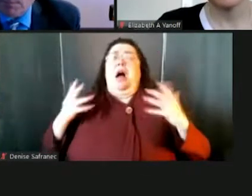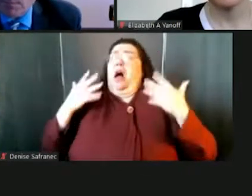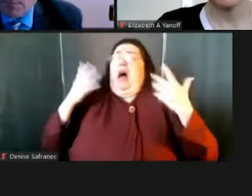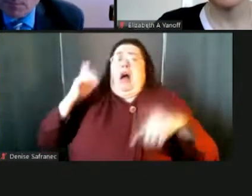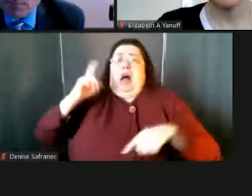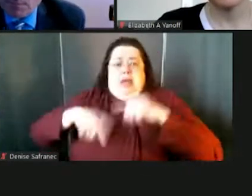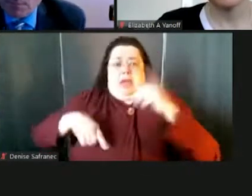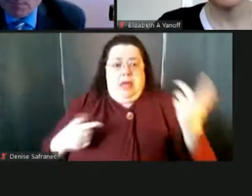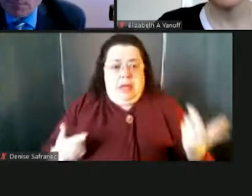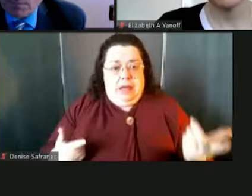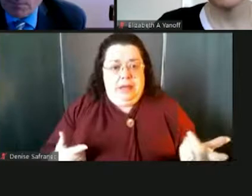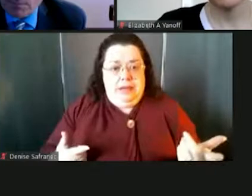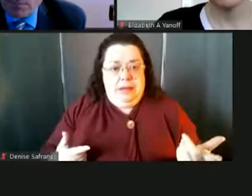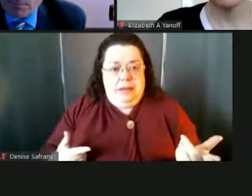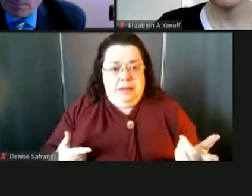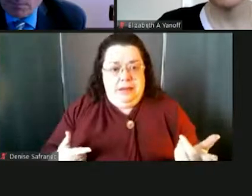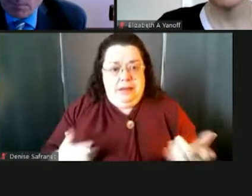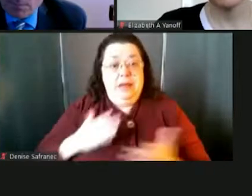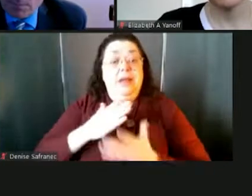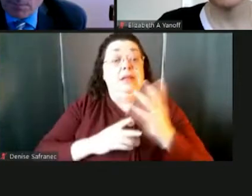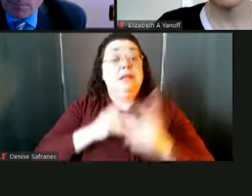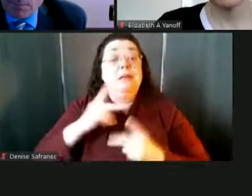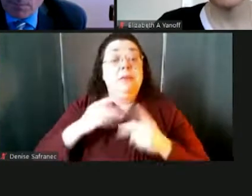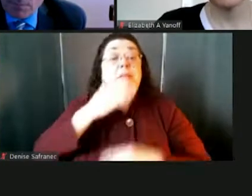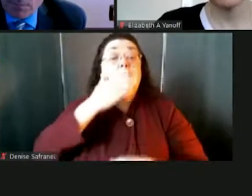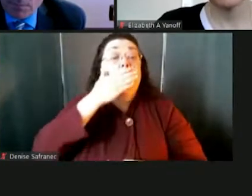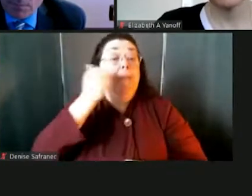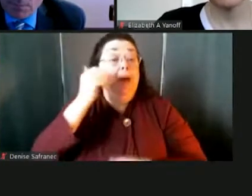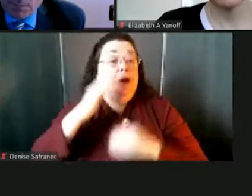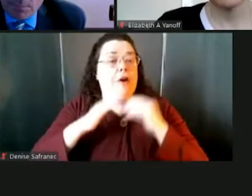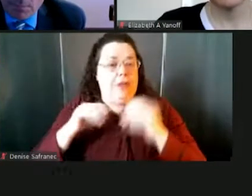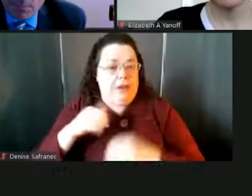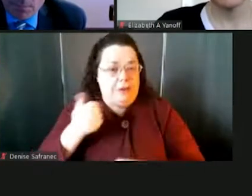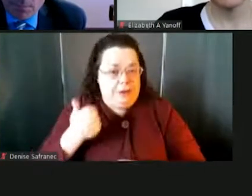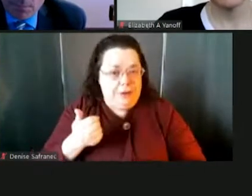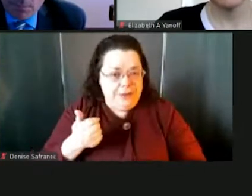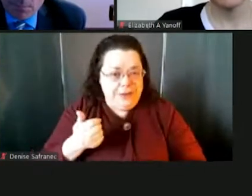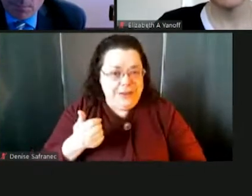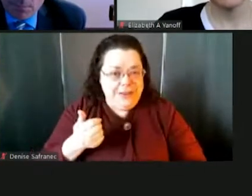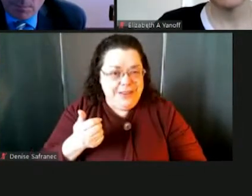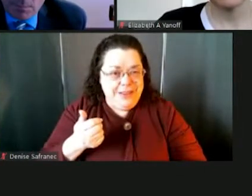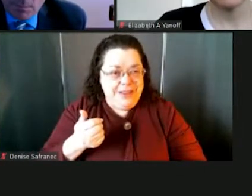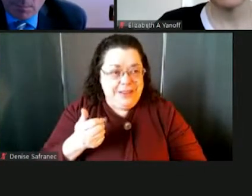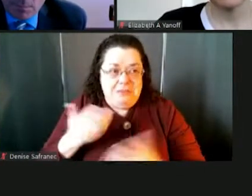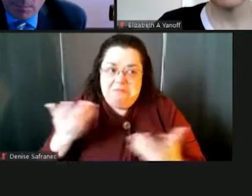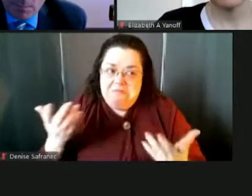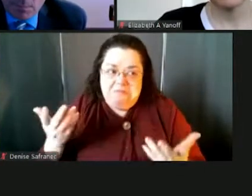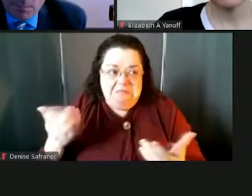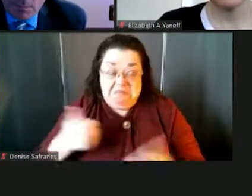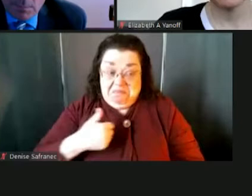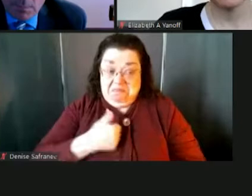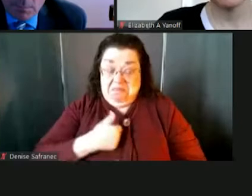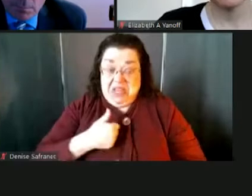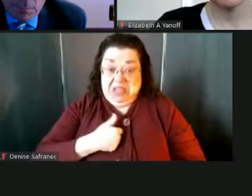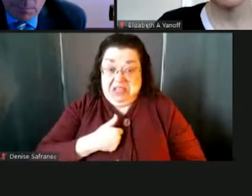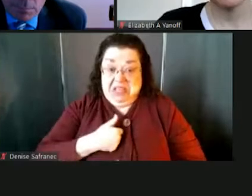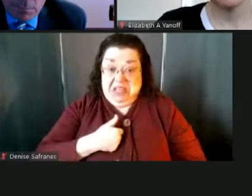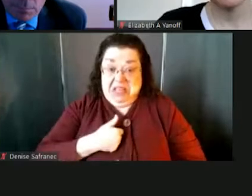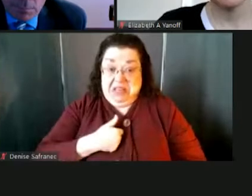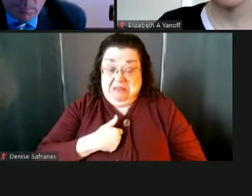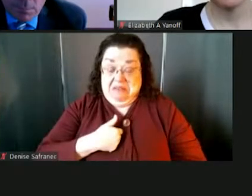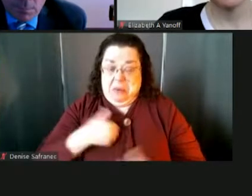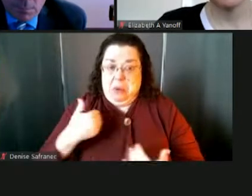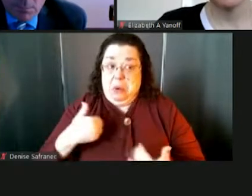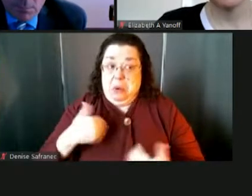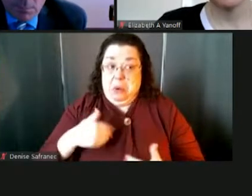people, uh, just like in any profession are better at technology than others. I wouldn't consider myself an expert at it at all,